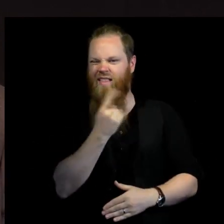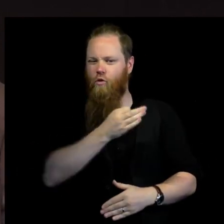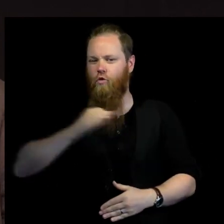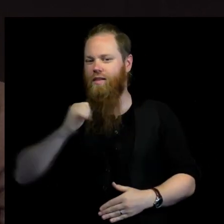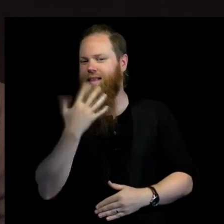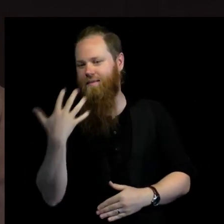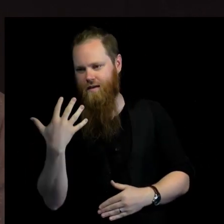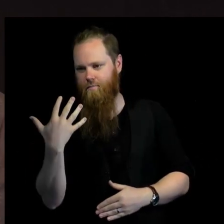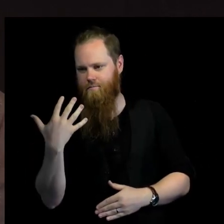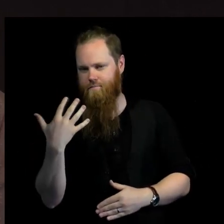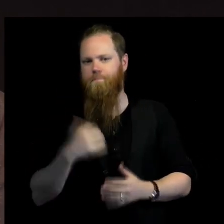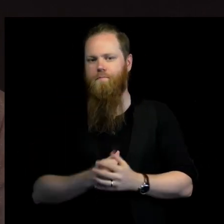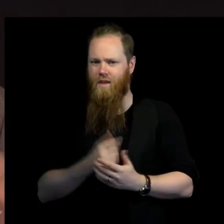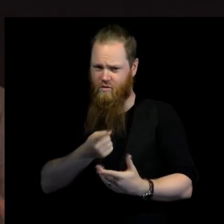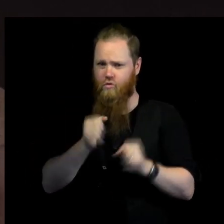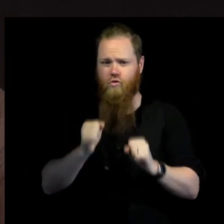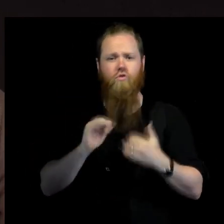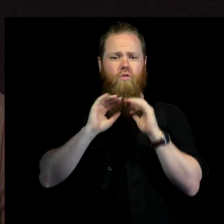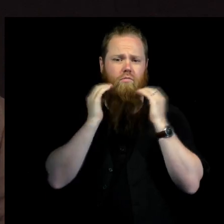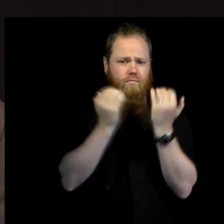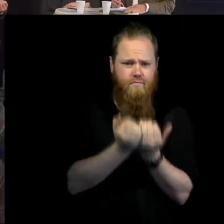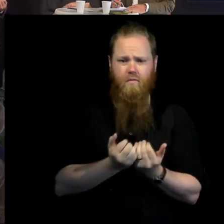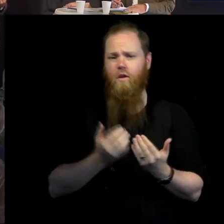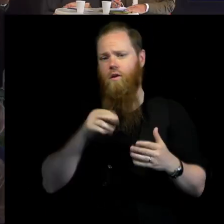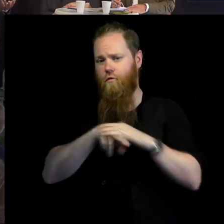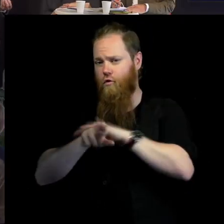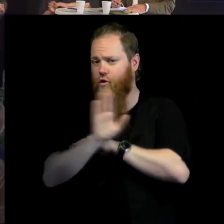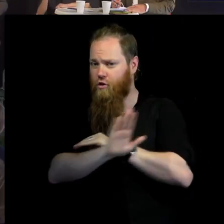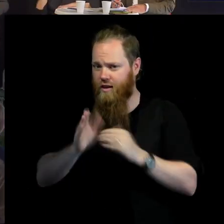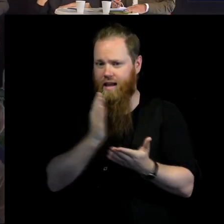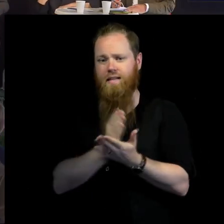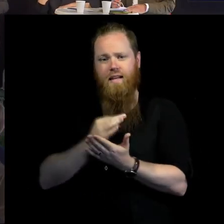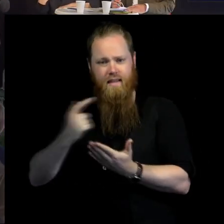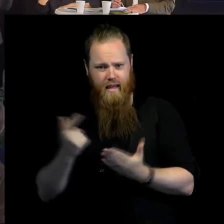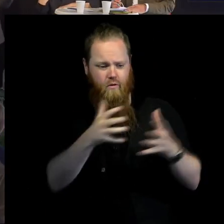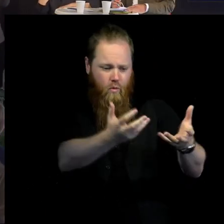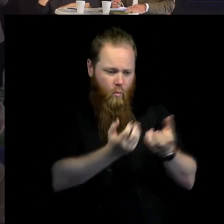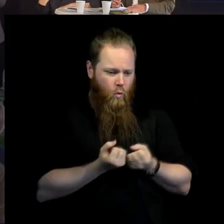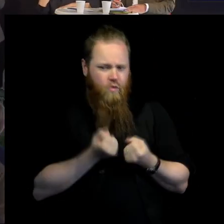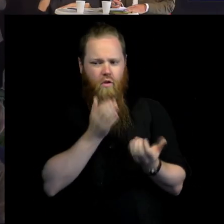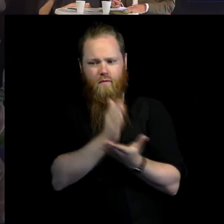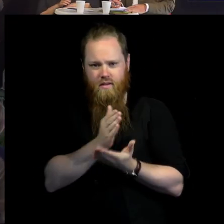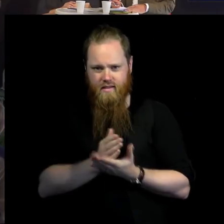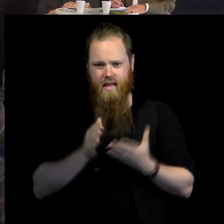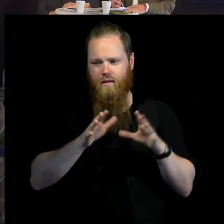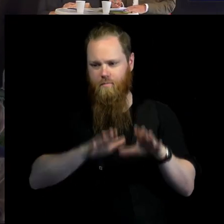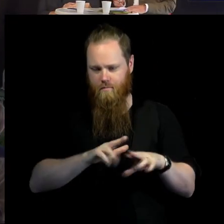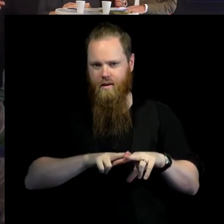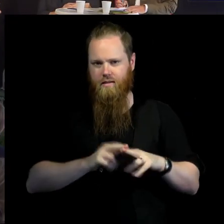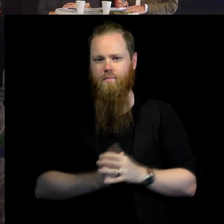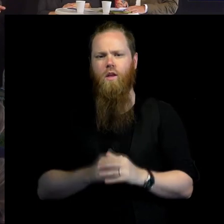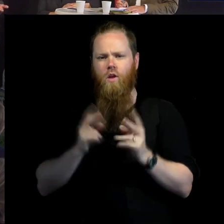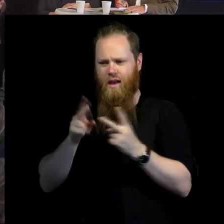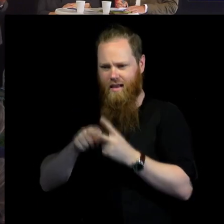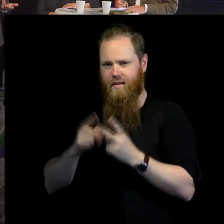to protect the rights of refugees, to make sure that they are received in safe territory. And on the other, the creation of an agency, the